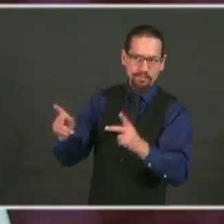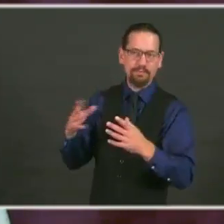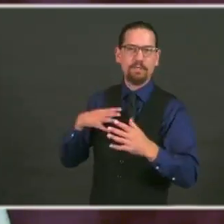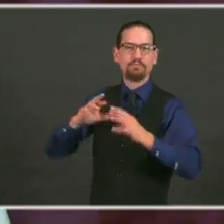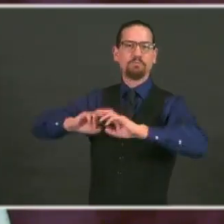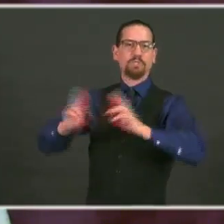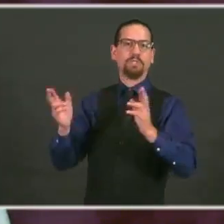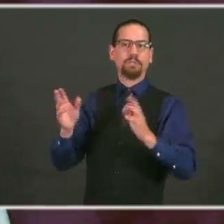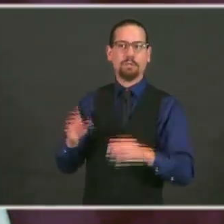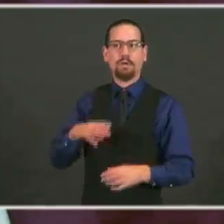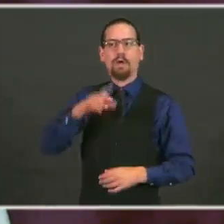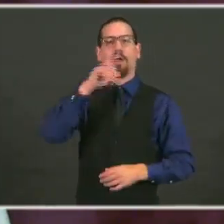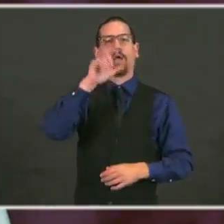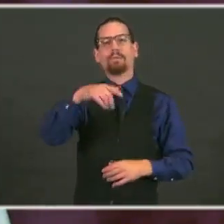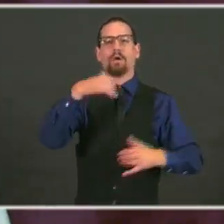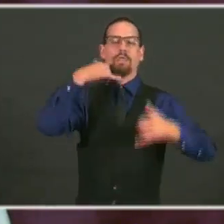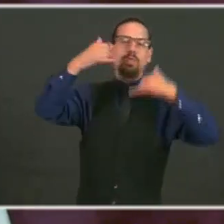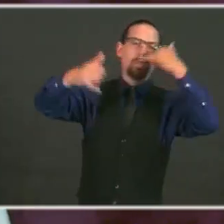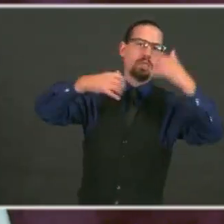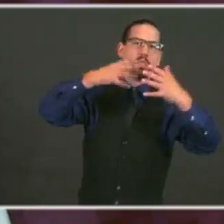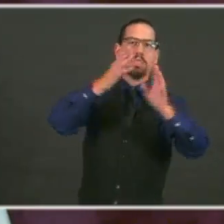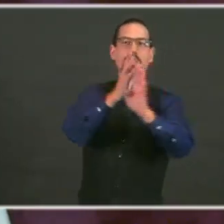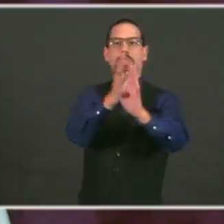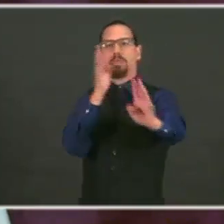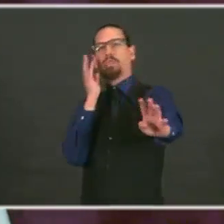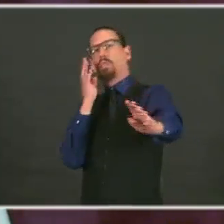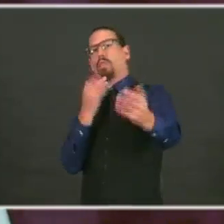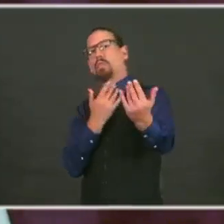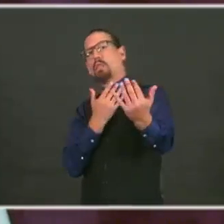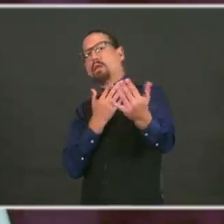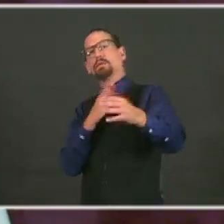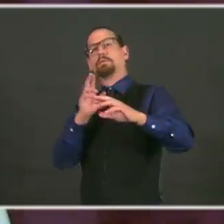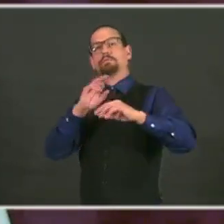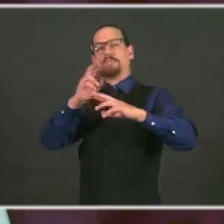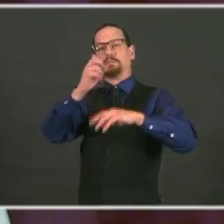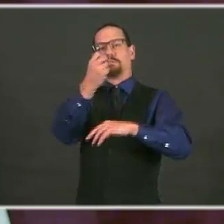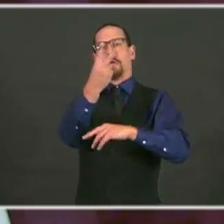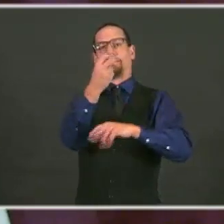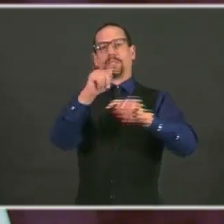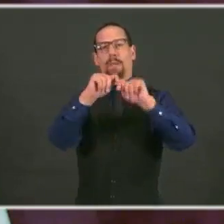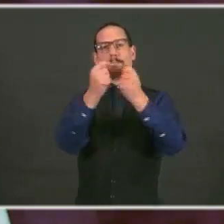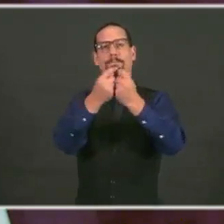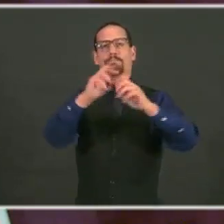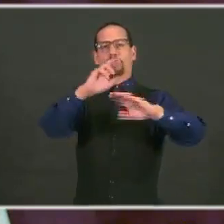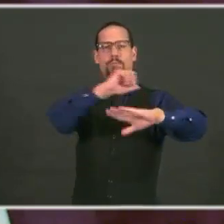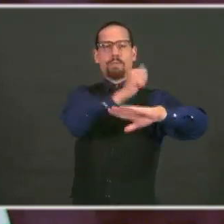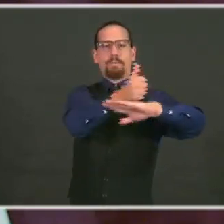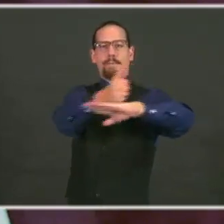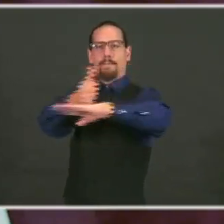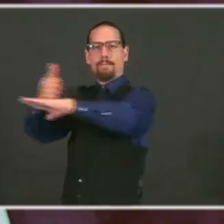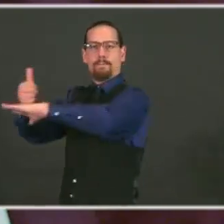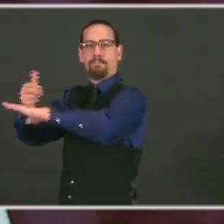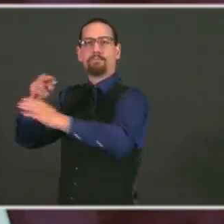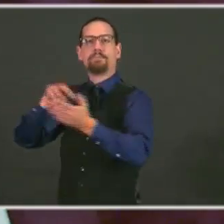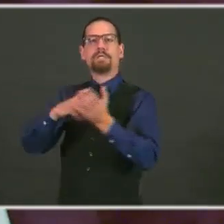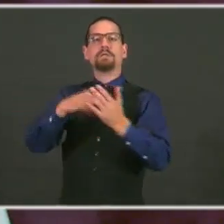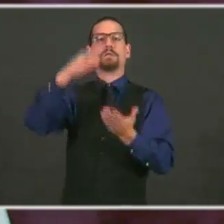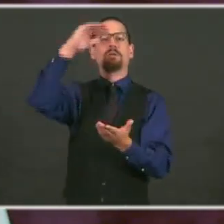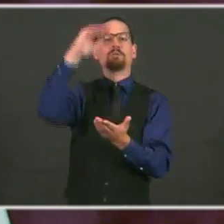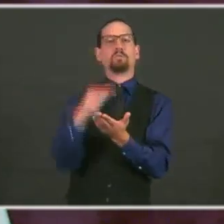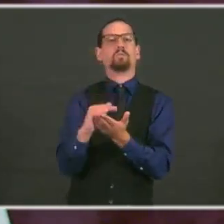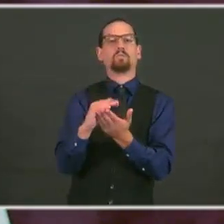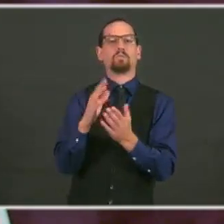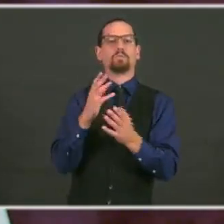the kids back in school. We've set up whole new robust systems to test and contact